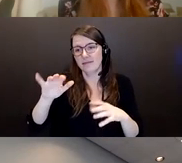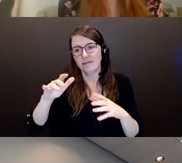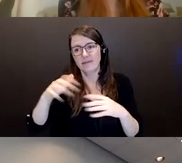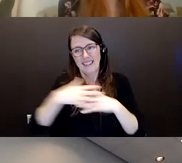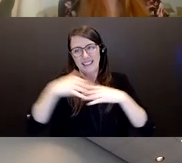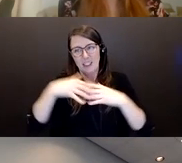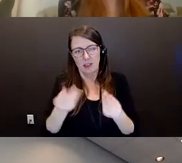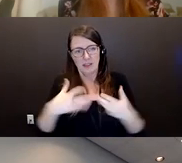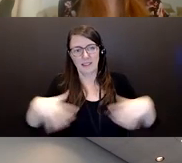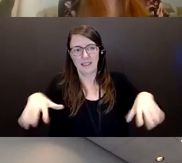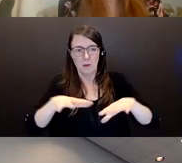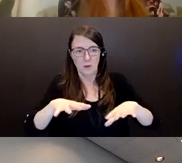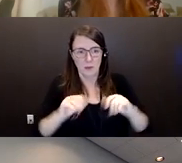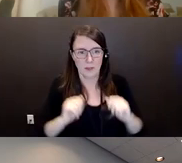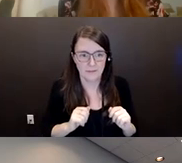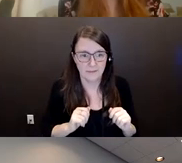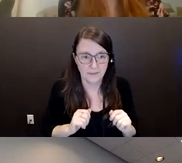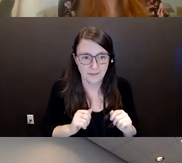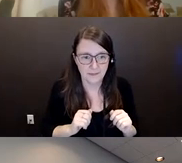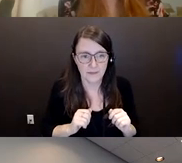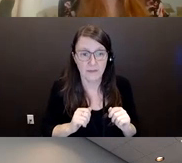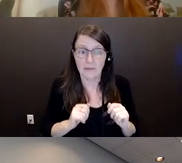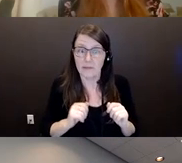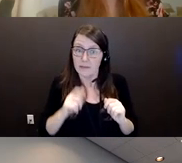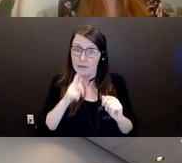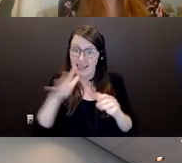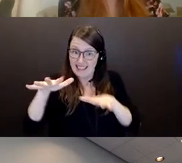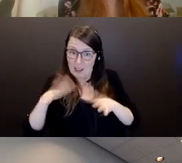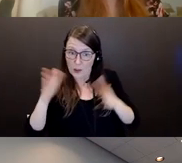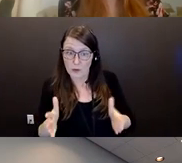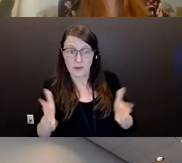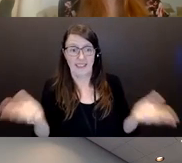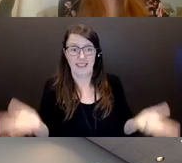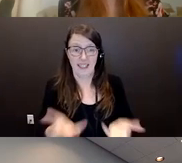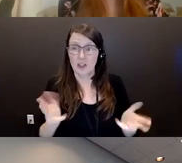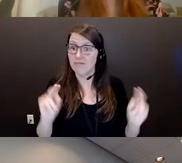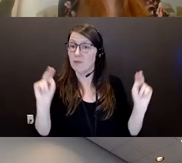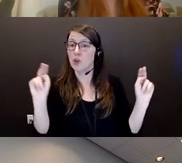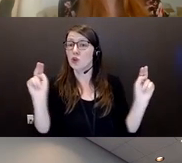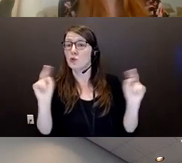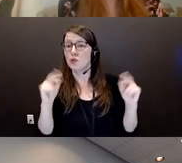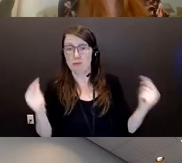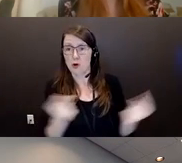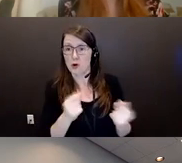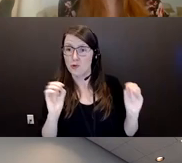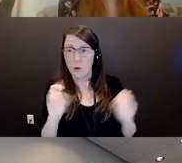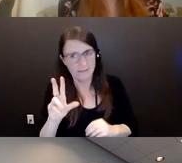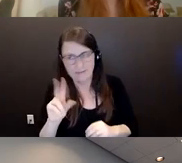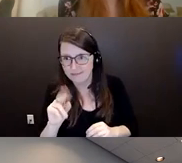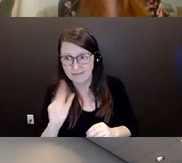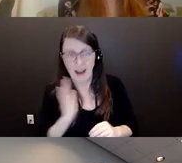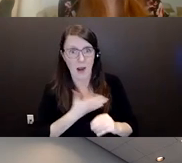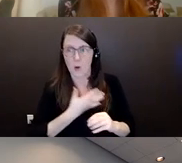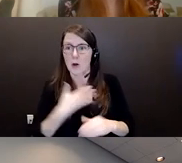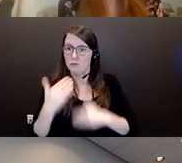continues to have devastating impacts on many aspects of life for Indigenous peoples. Many of our practices,